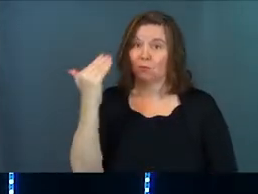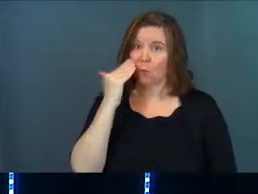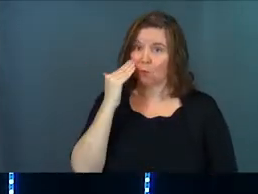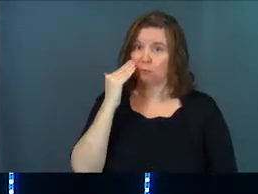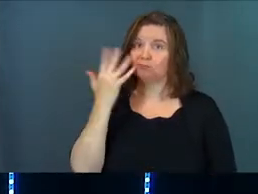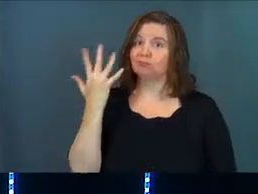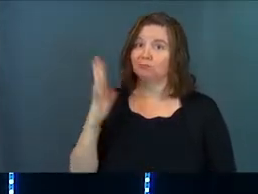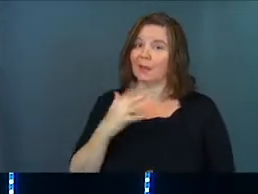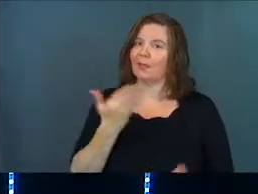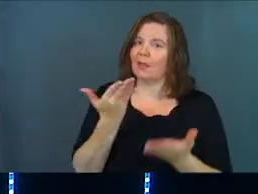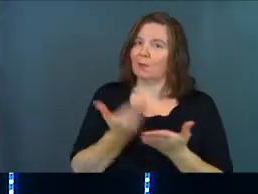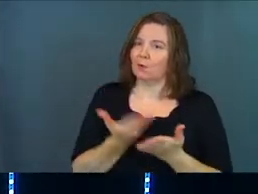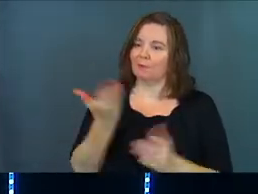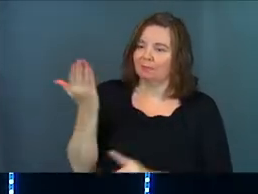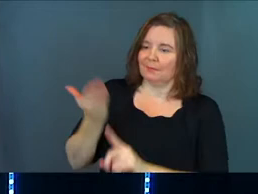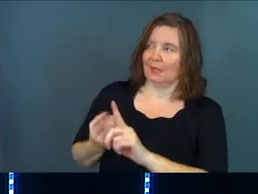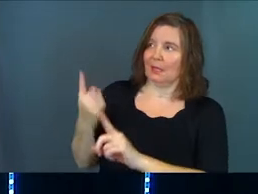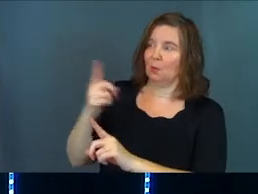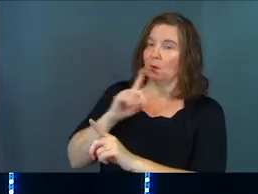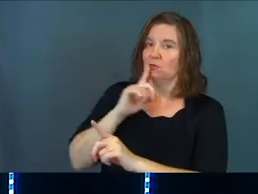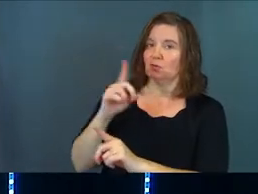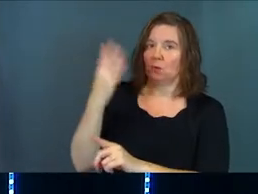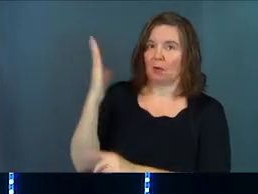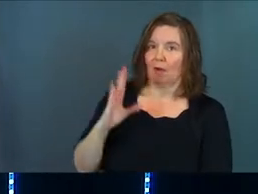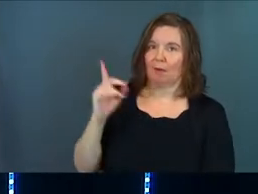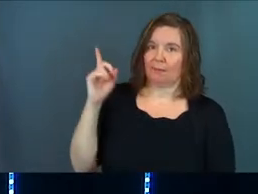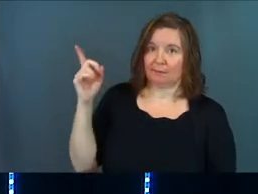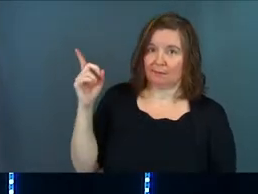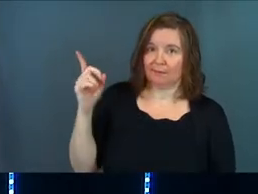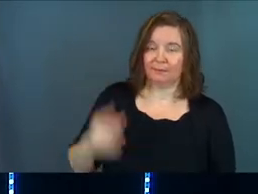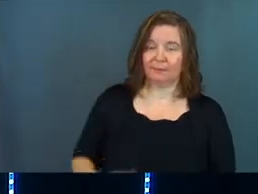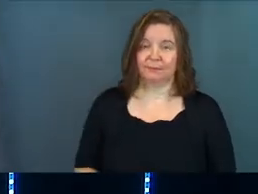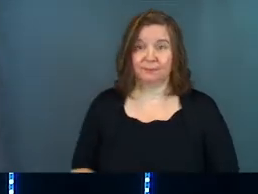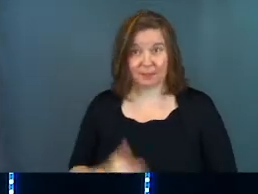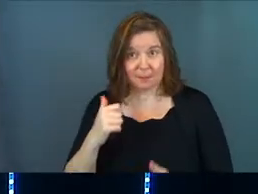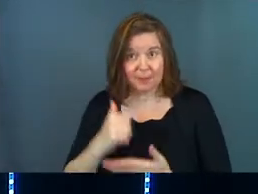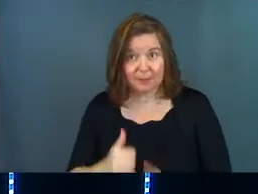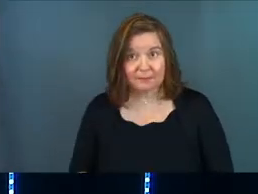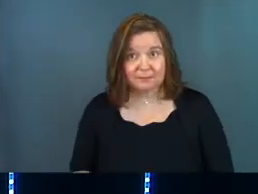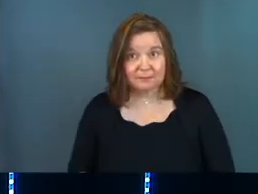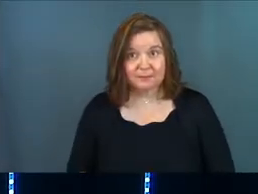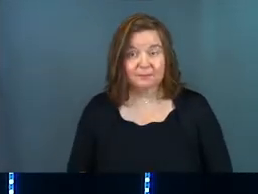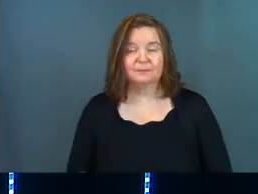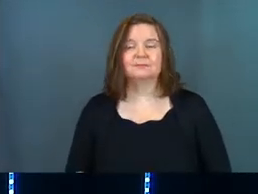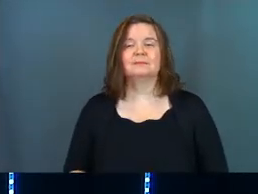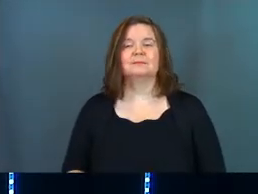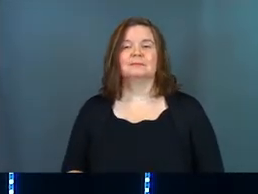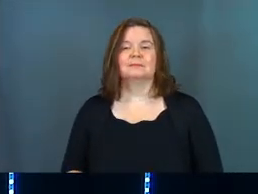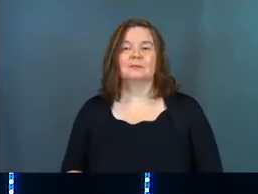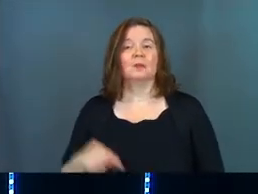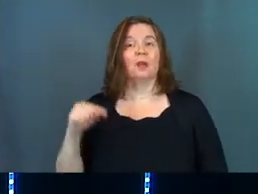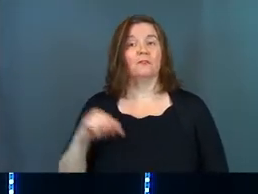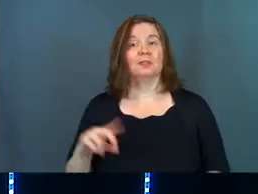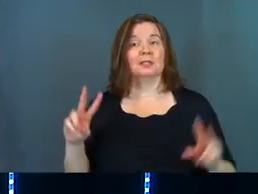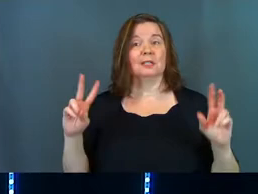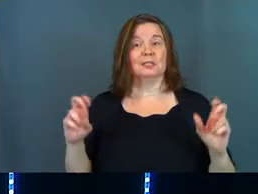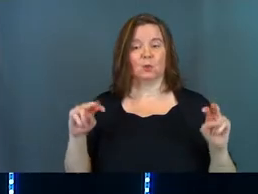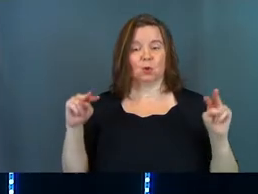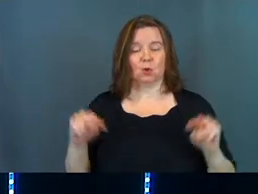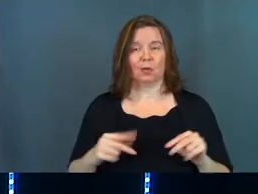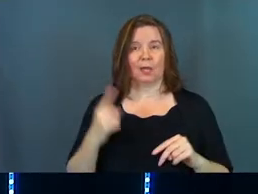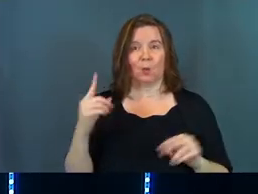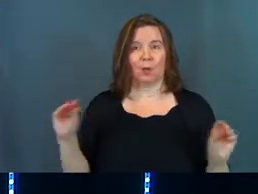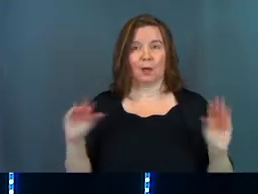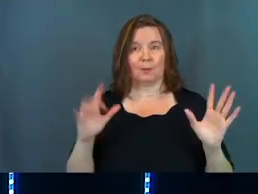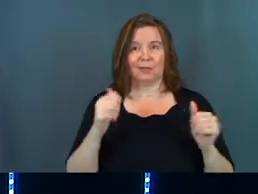known and they proved that he was the one true God, amen? And so for this series, we're going to look at one miracle per